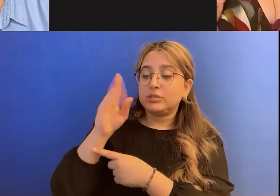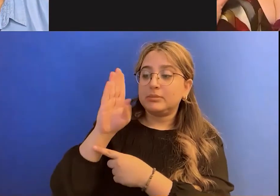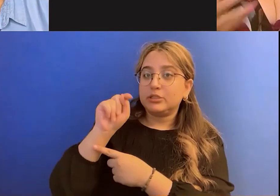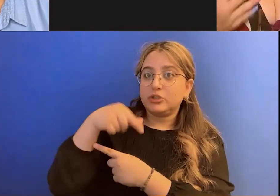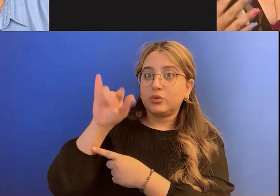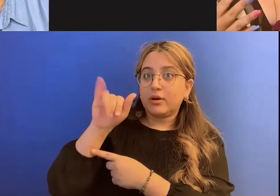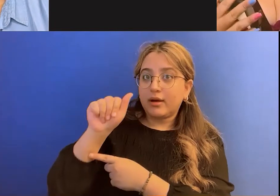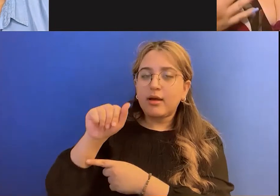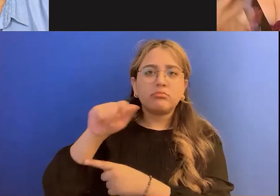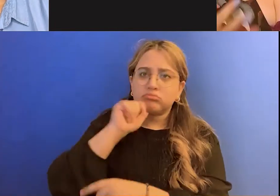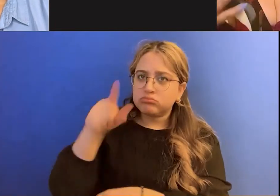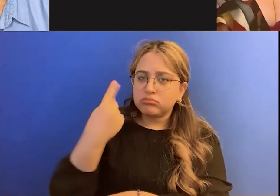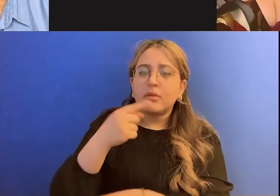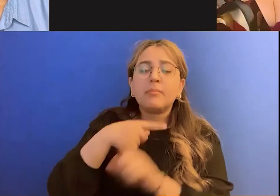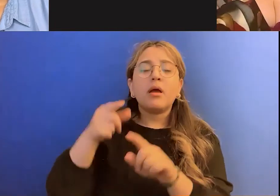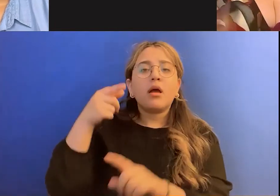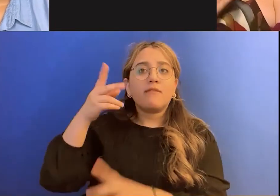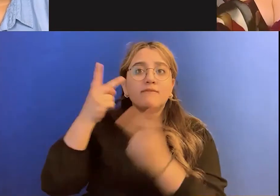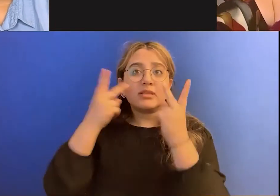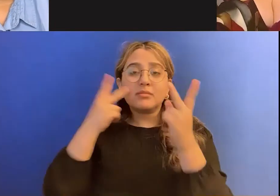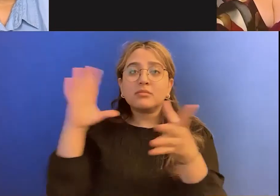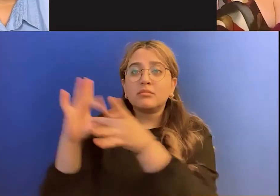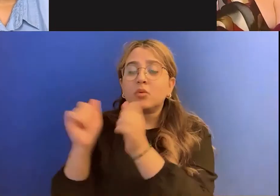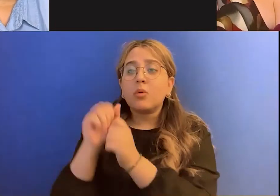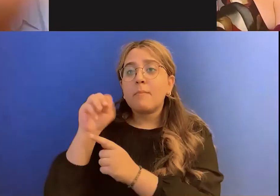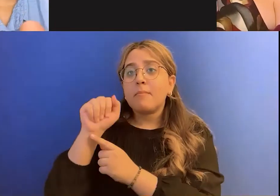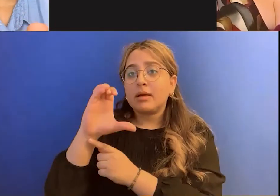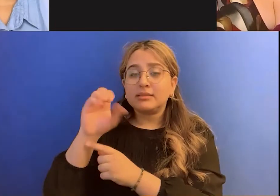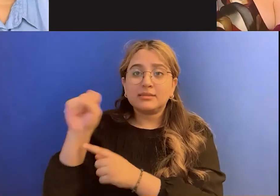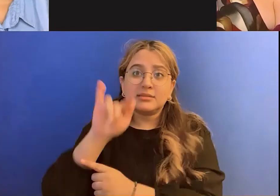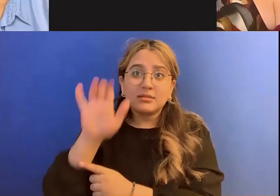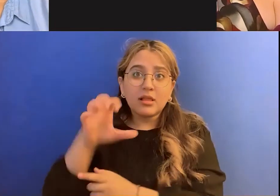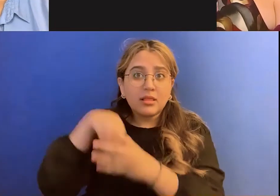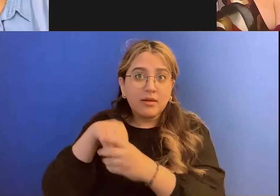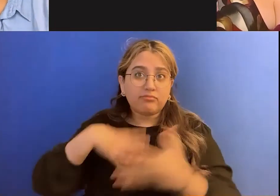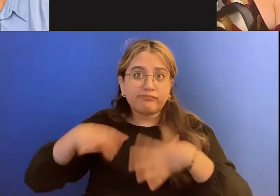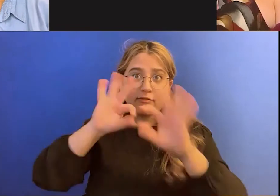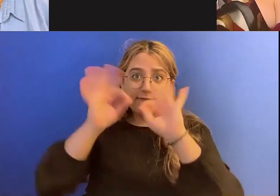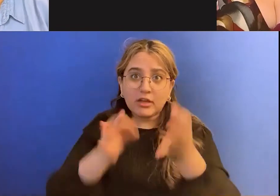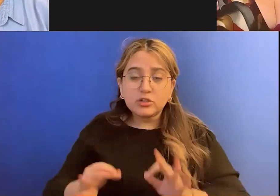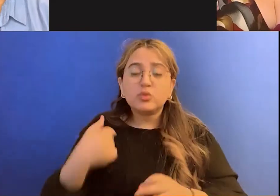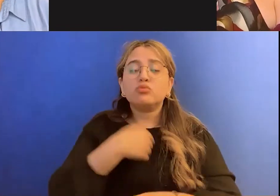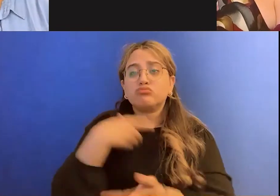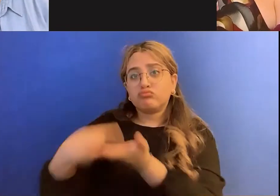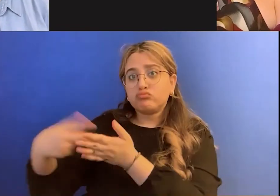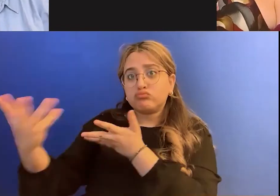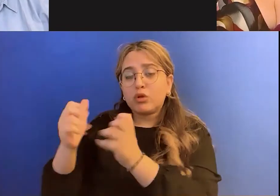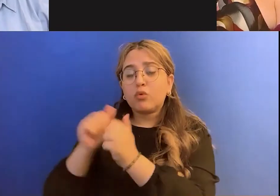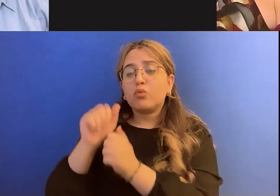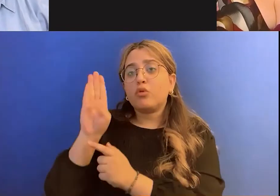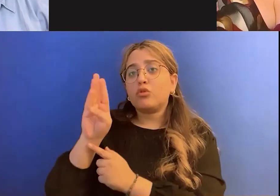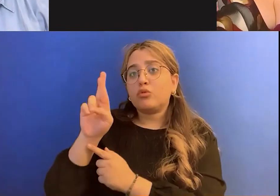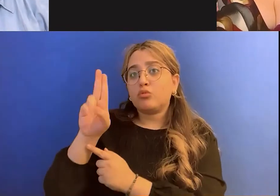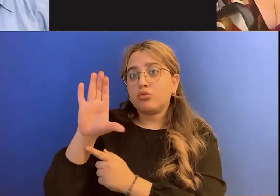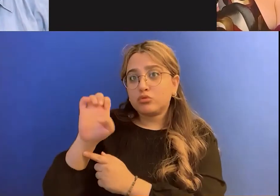visibility of masculine styles in fashion. Uh, you know, we talked to Bruce from Chubster, um, a few weeks